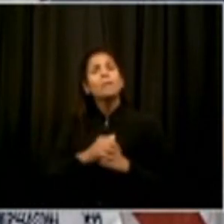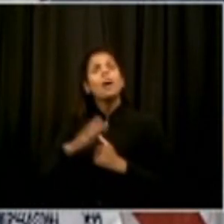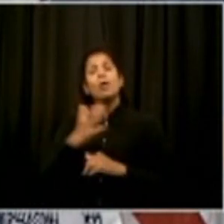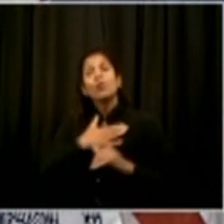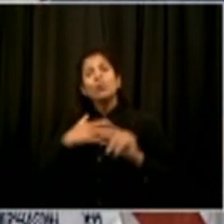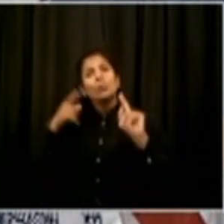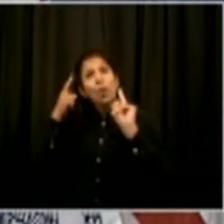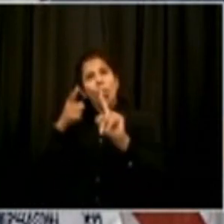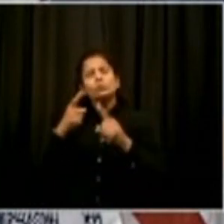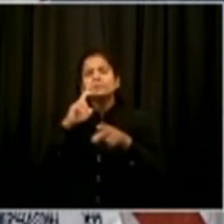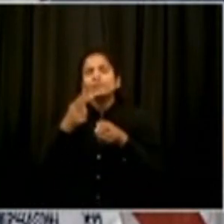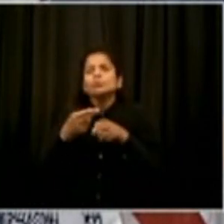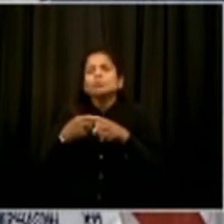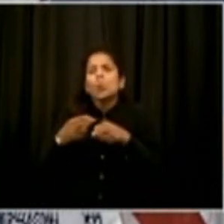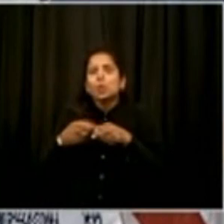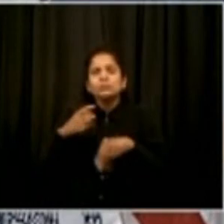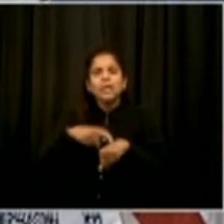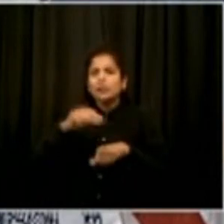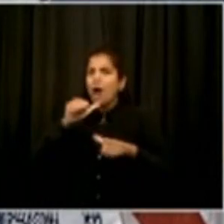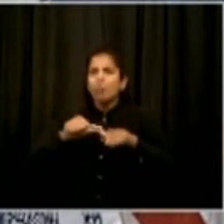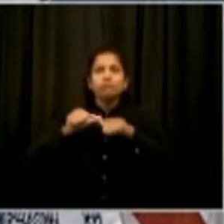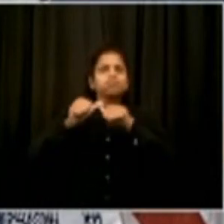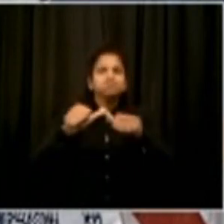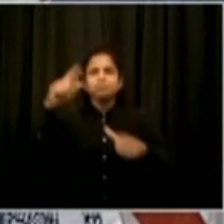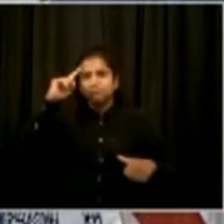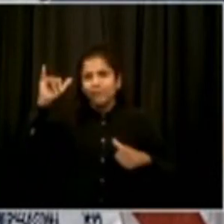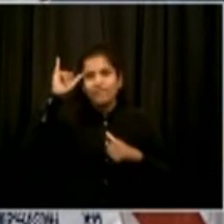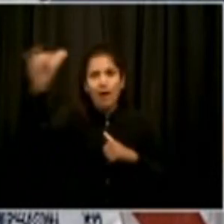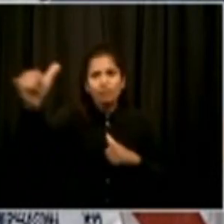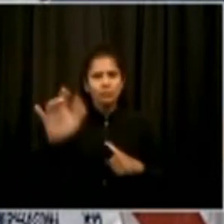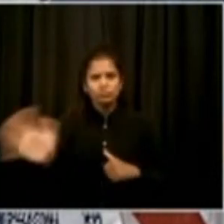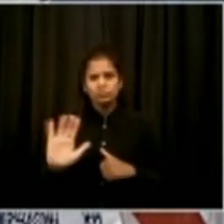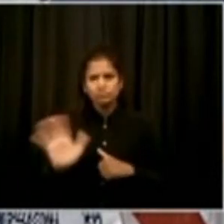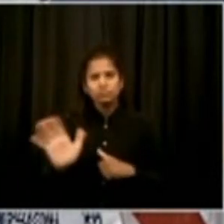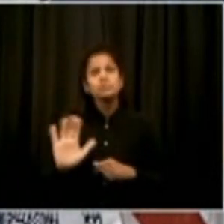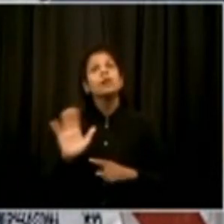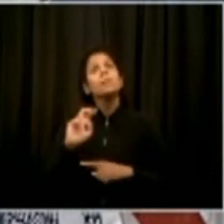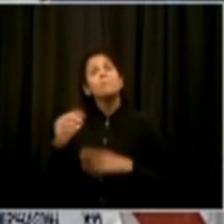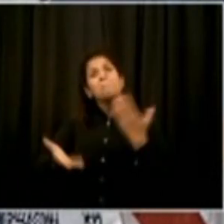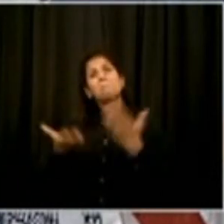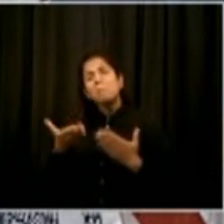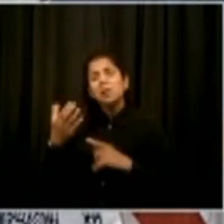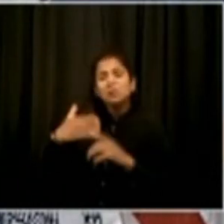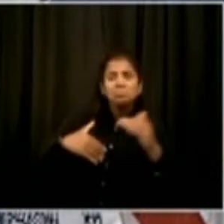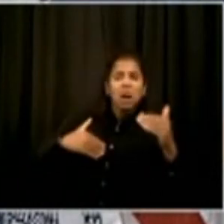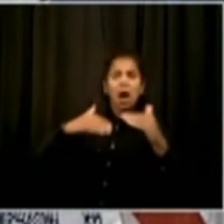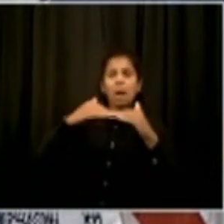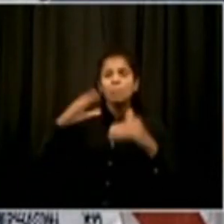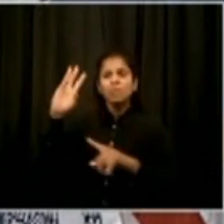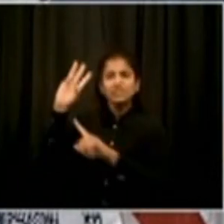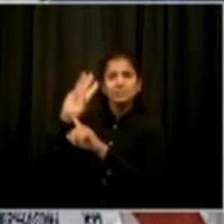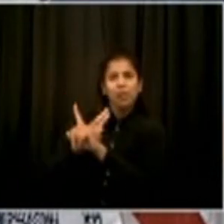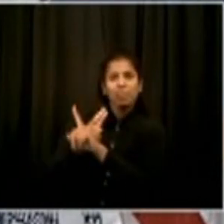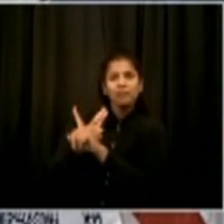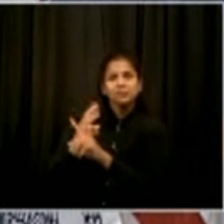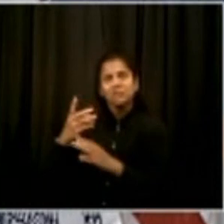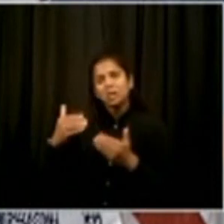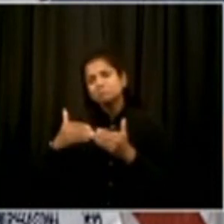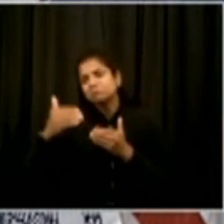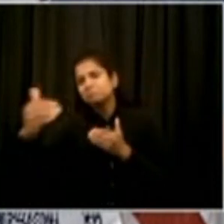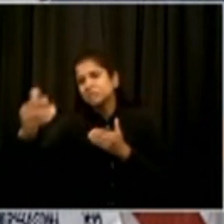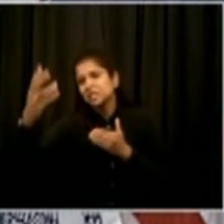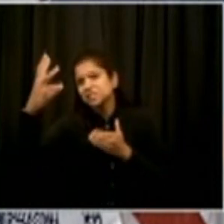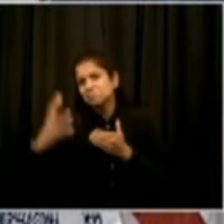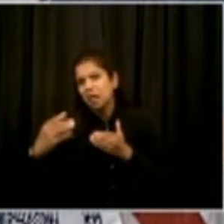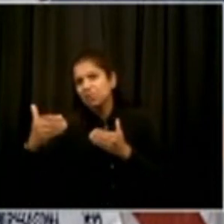this crisis, until people are vaccinated. Then once we get through that, we're going to, of course, start to move out of those hotels and go back into the shelter